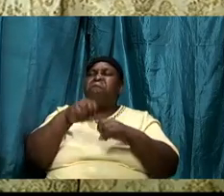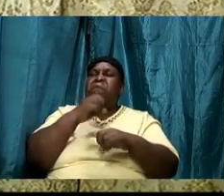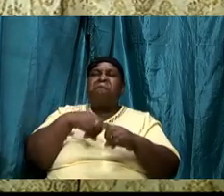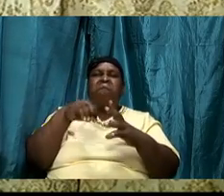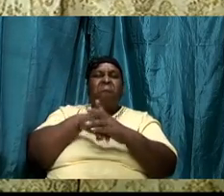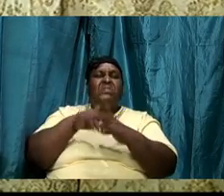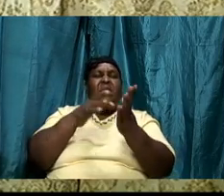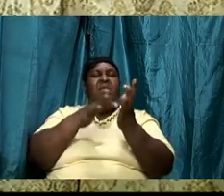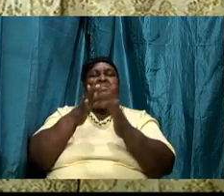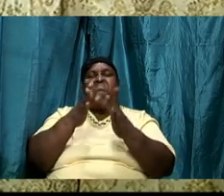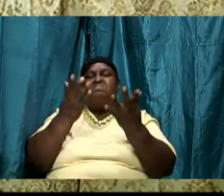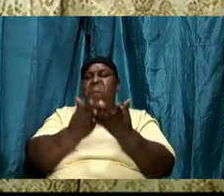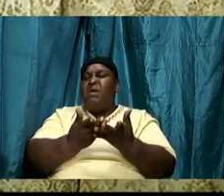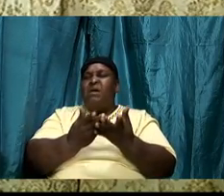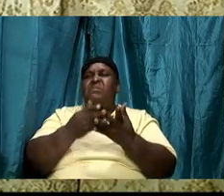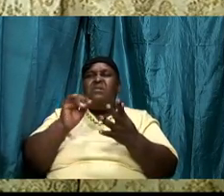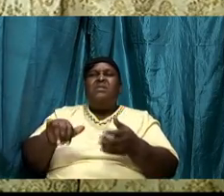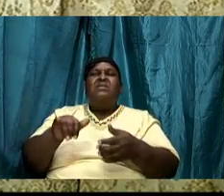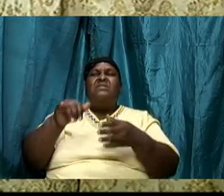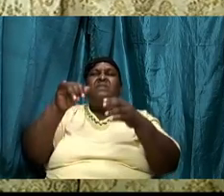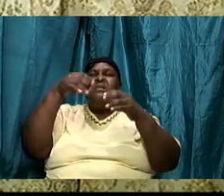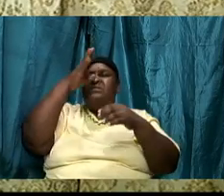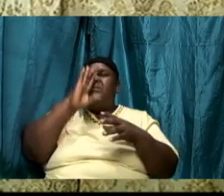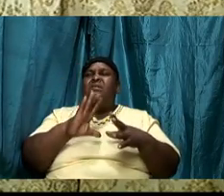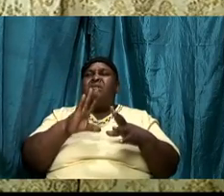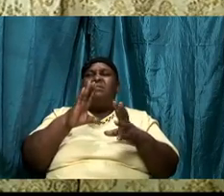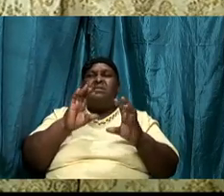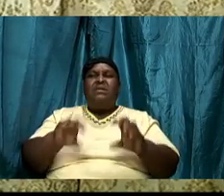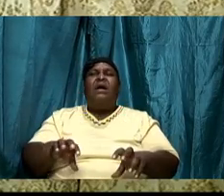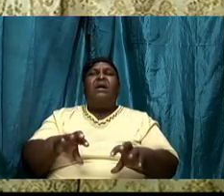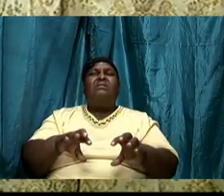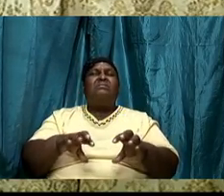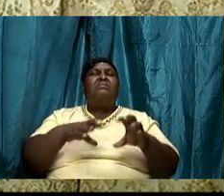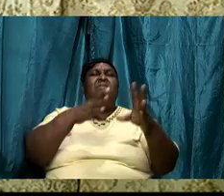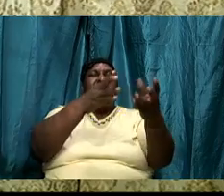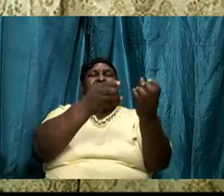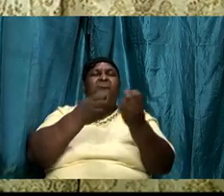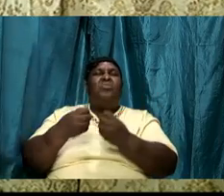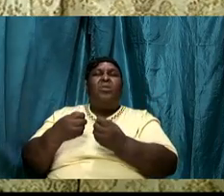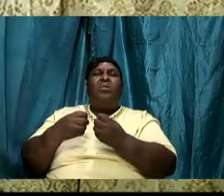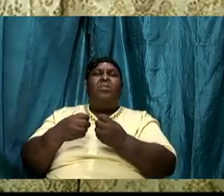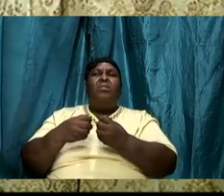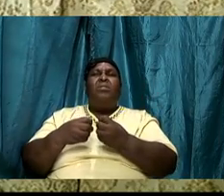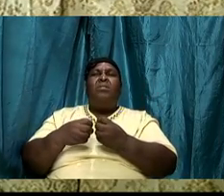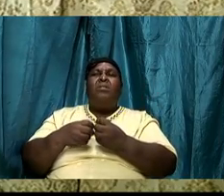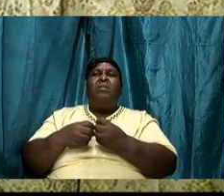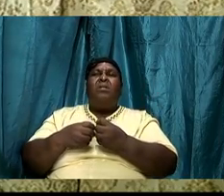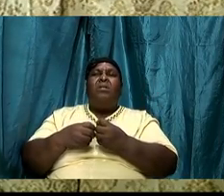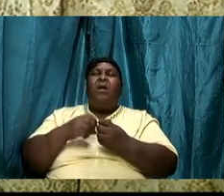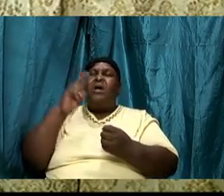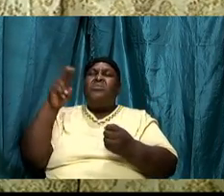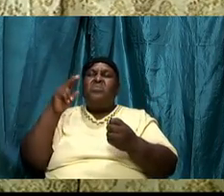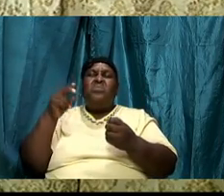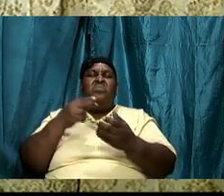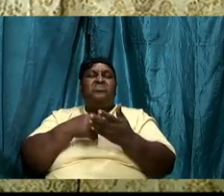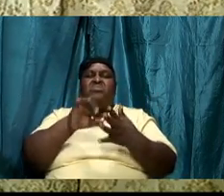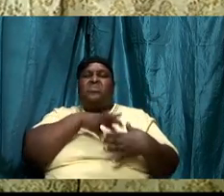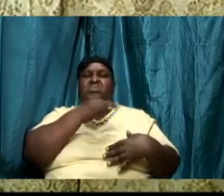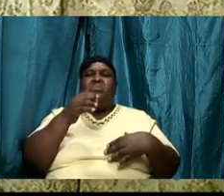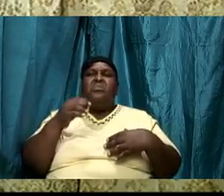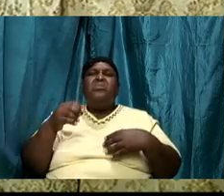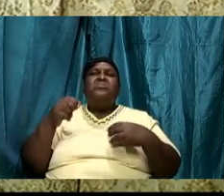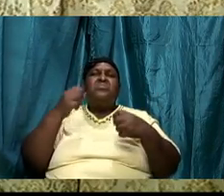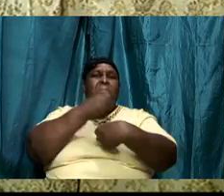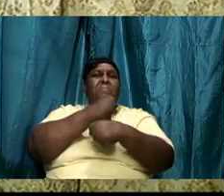God can pull and present to you and use the Holy Ghost to quicken your spirit and you can get